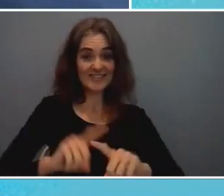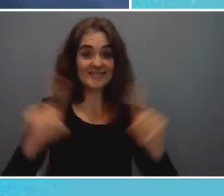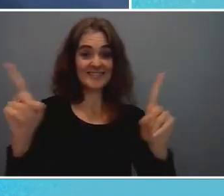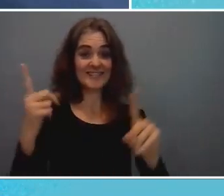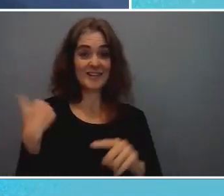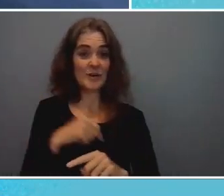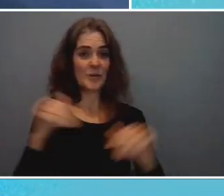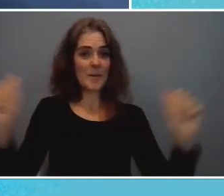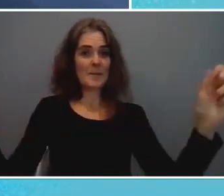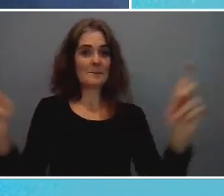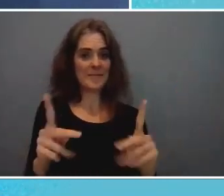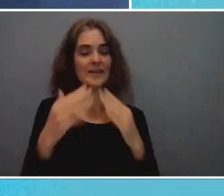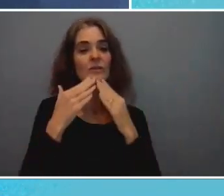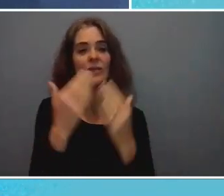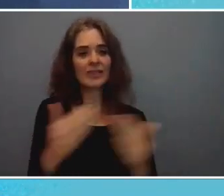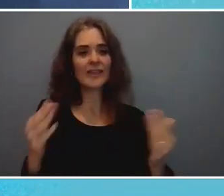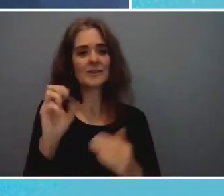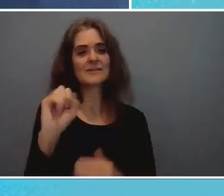you, Sid.